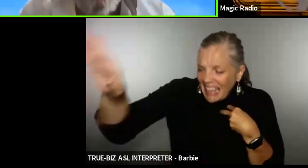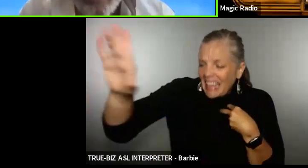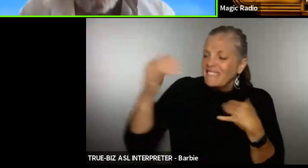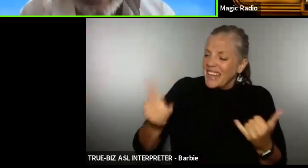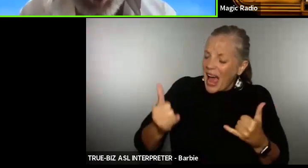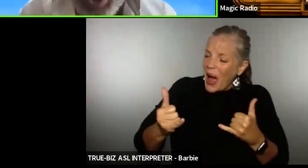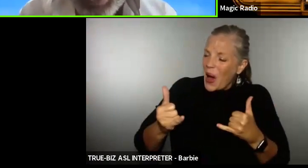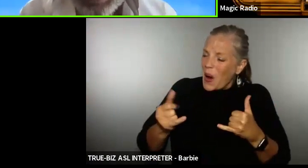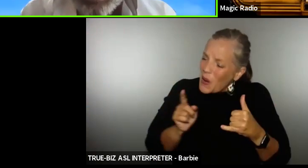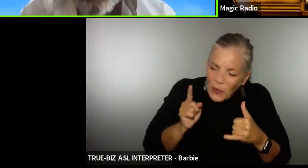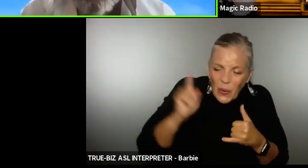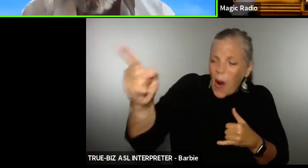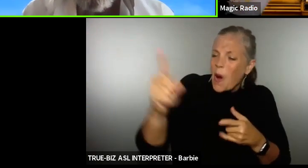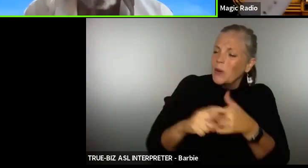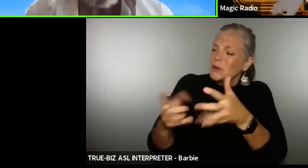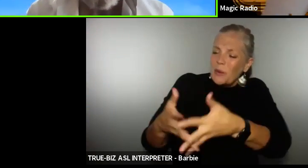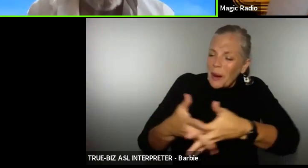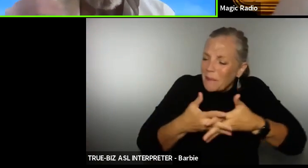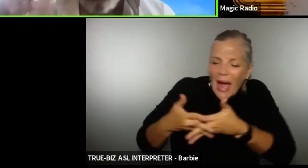to America